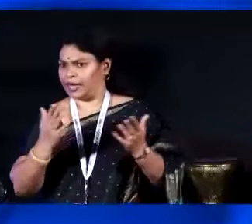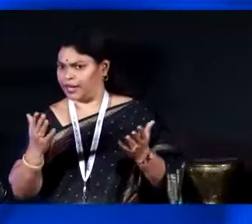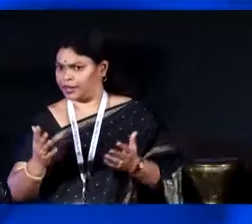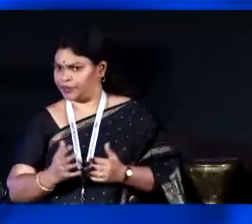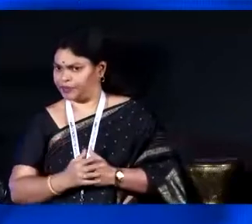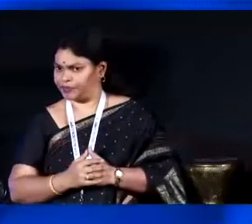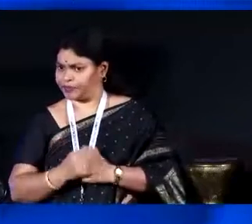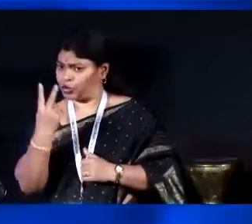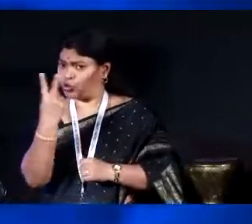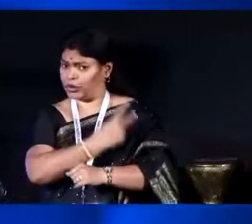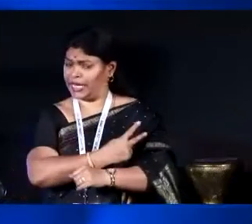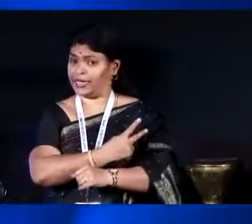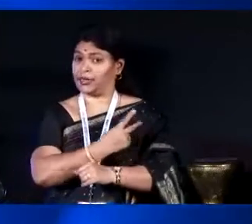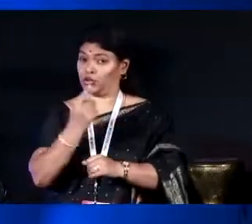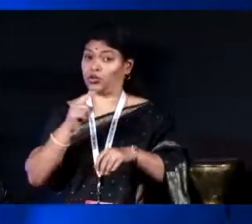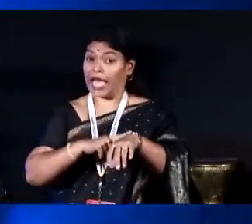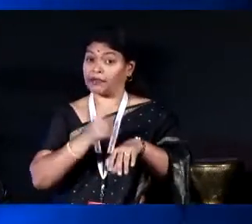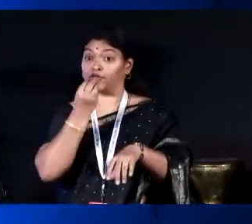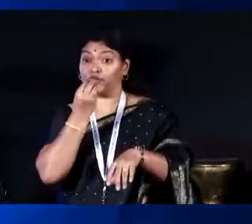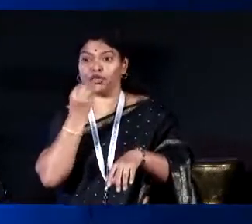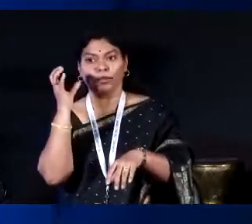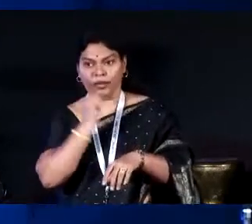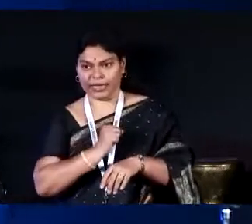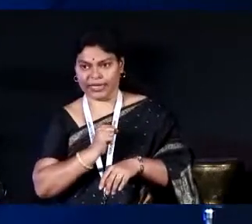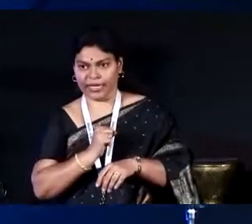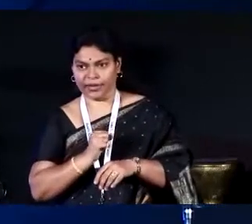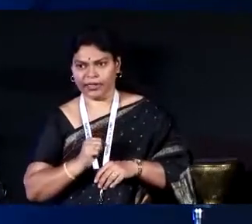not get two meals a day, is it the problem of hunger?